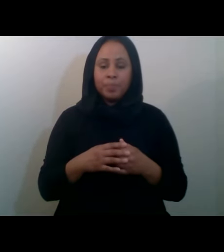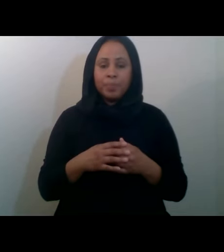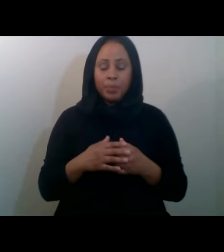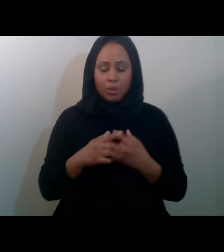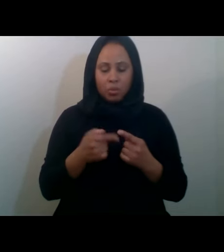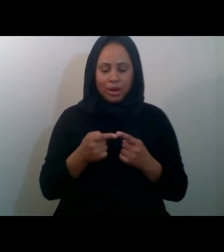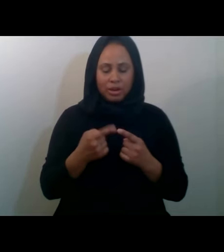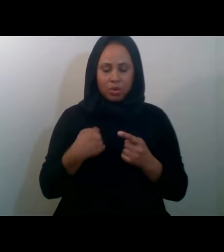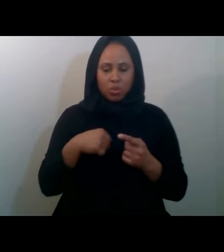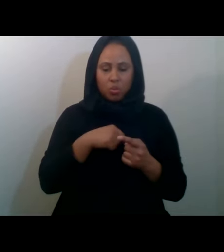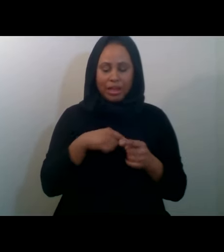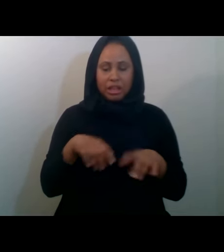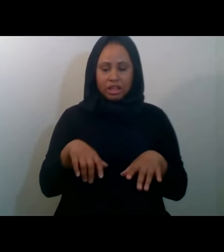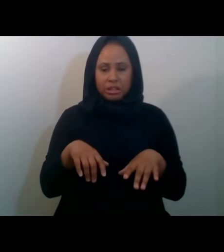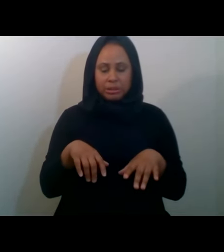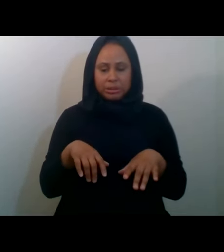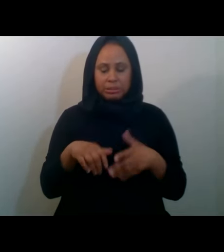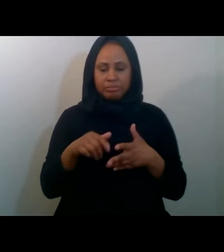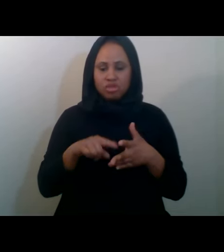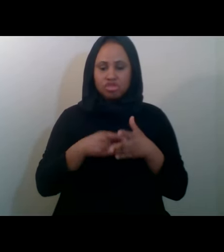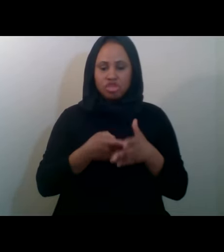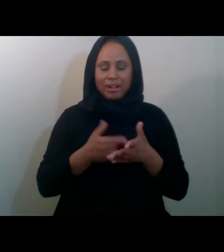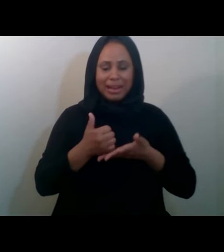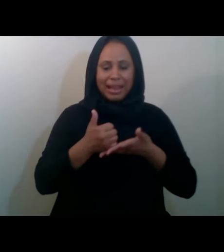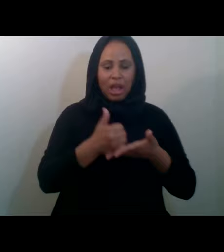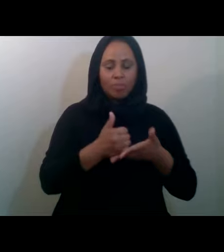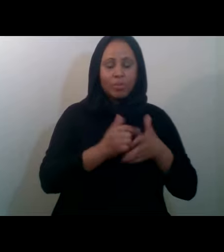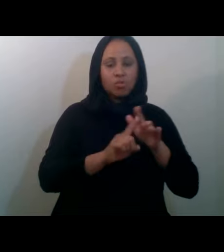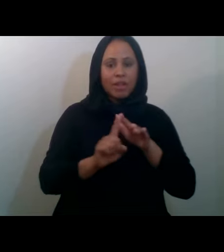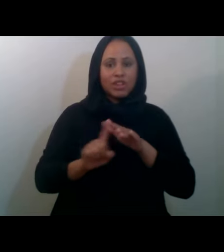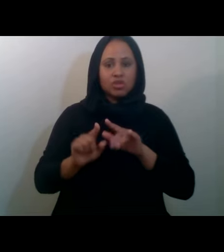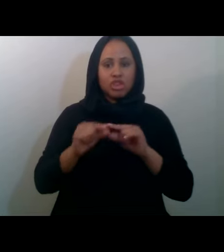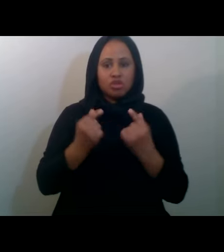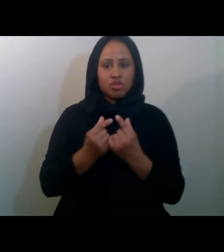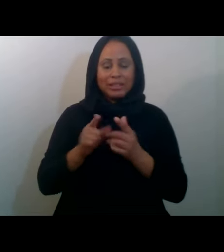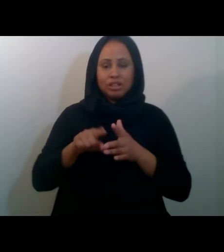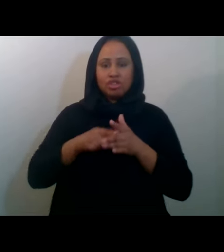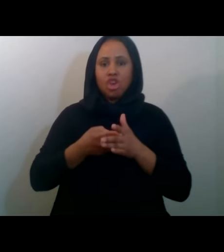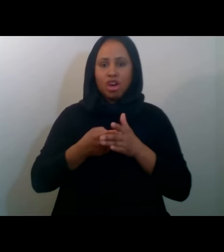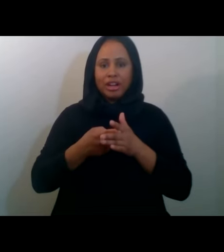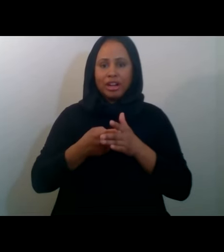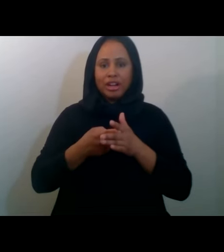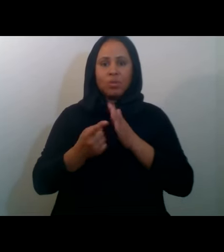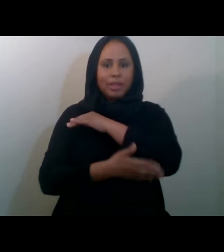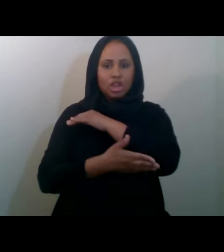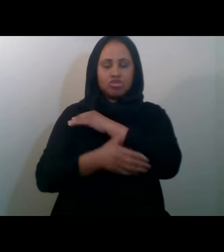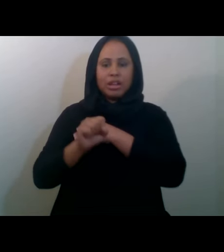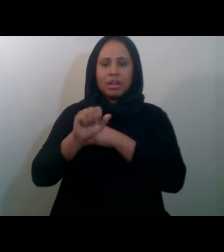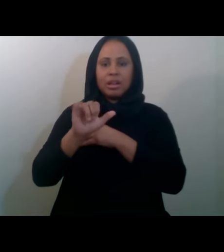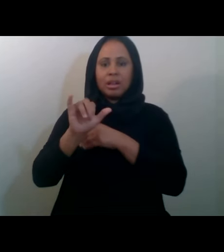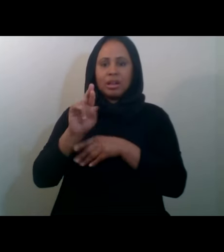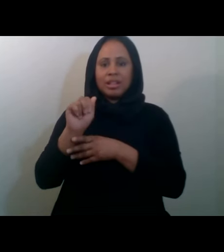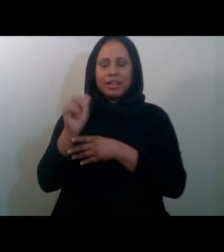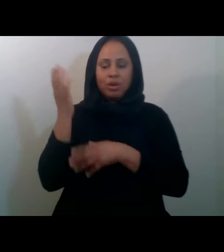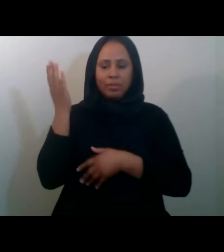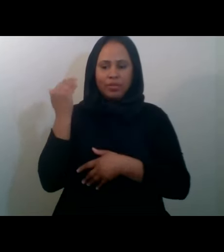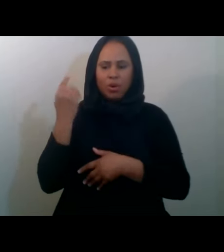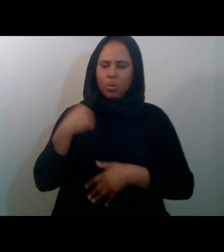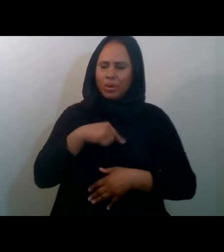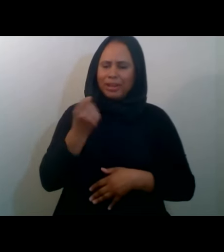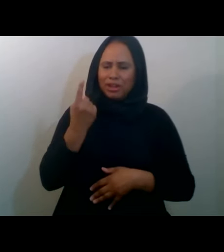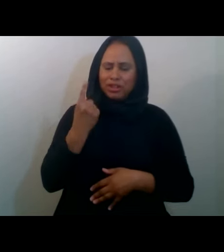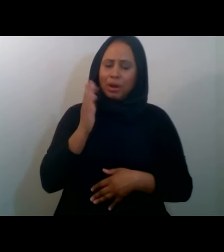the refugee groups, starting with Syria, we understood that there was going to be many learning experiences.